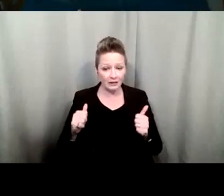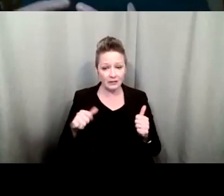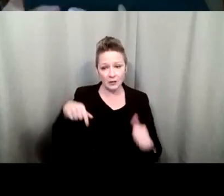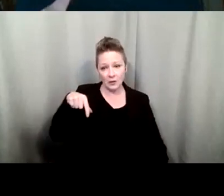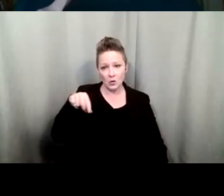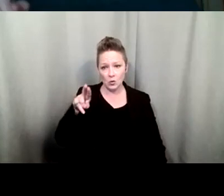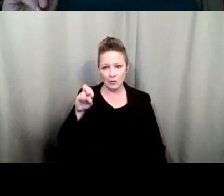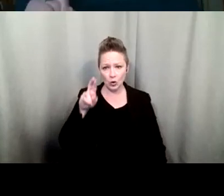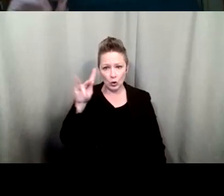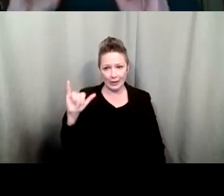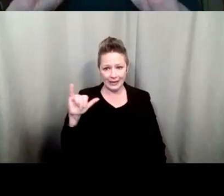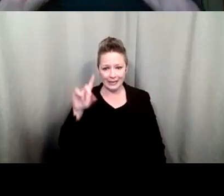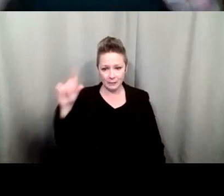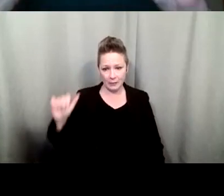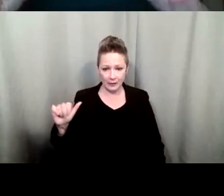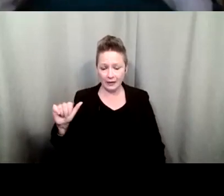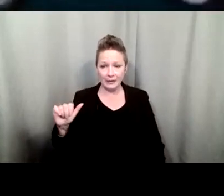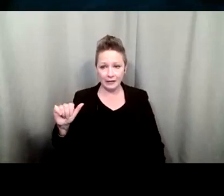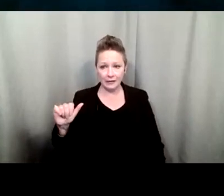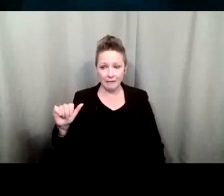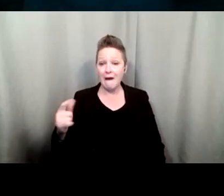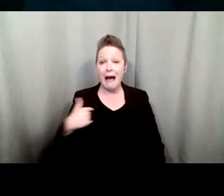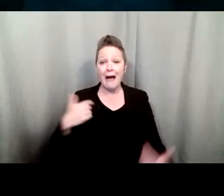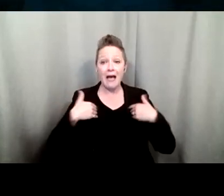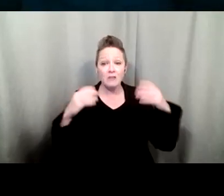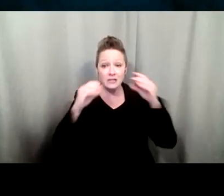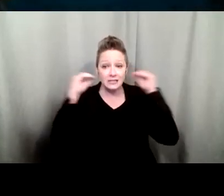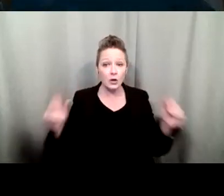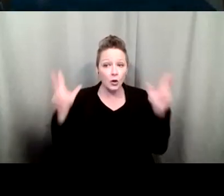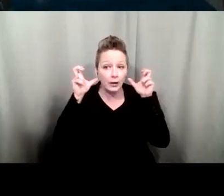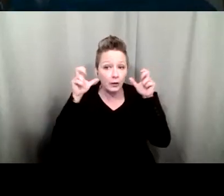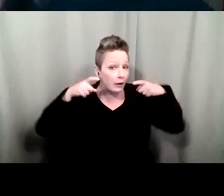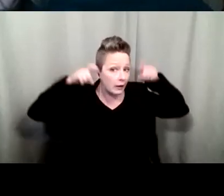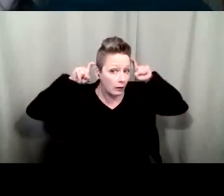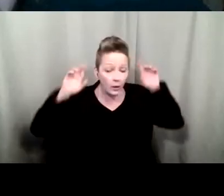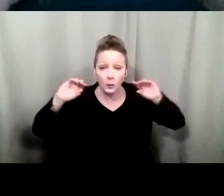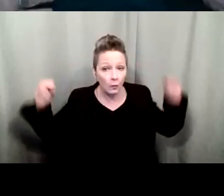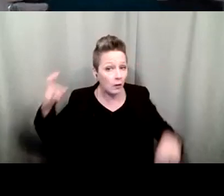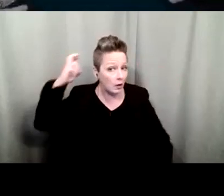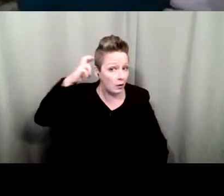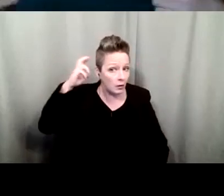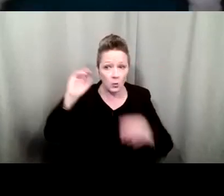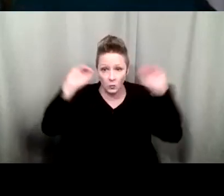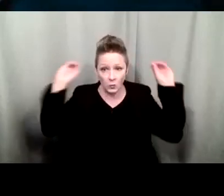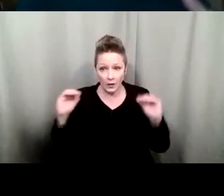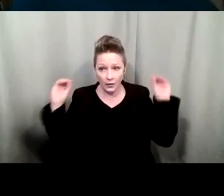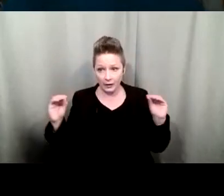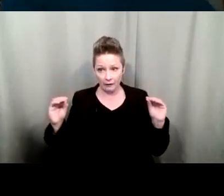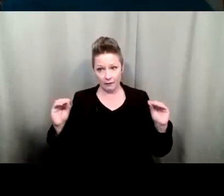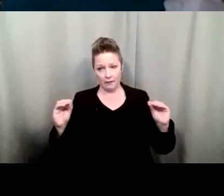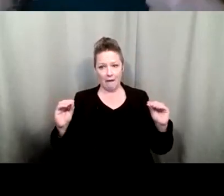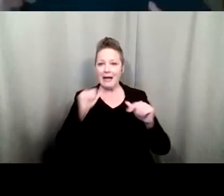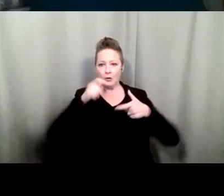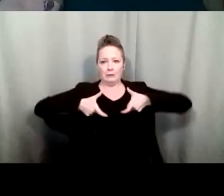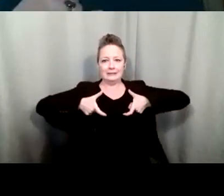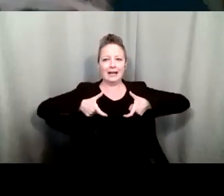I have absolutely no hearing I don't use hearing aids I don't have a cochlear implant I don't walk around big